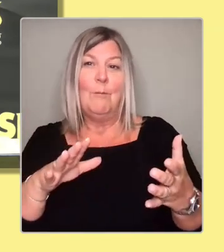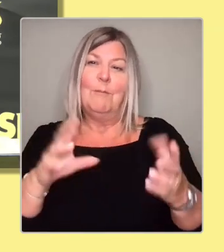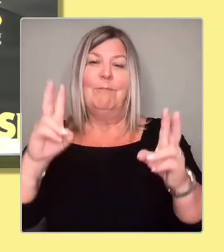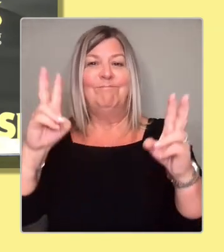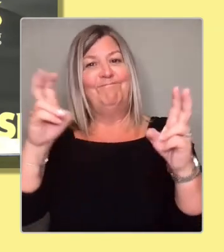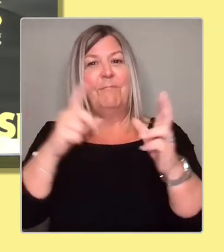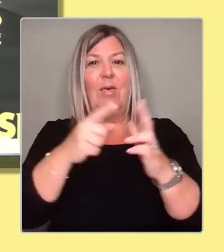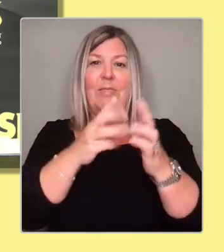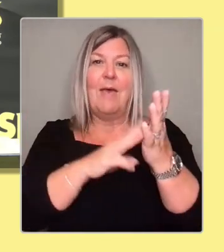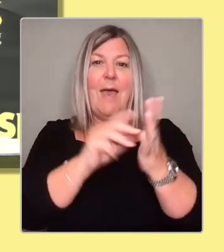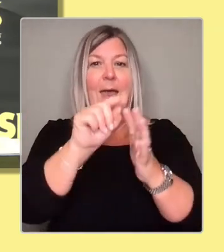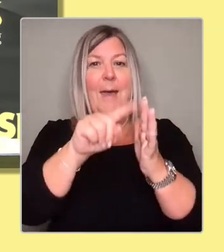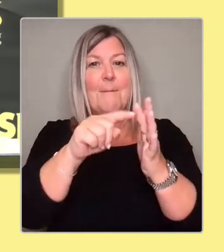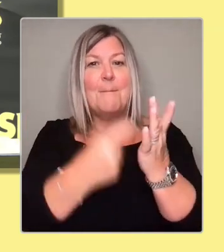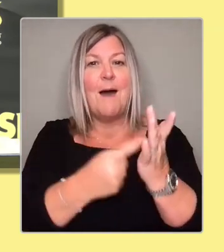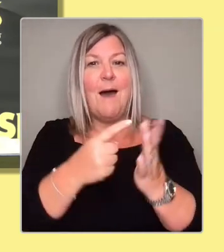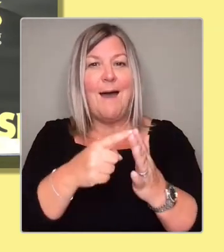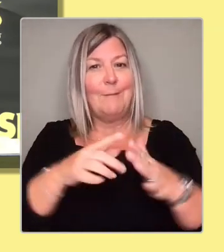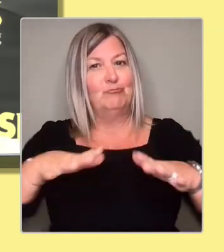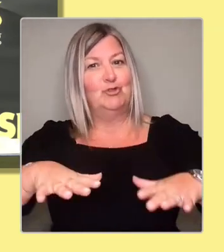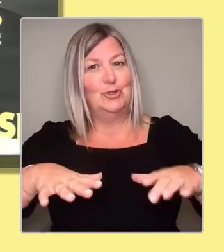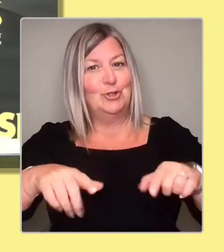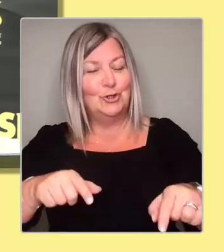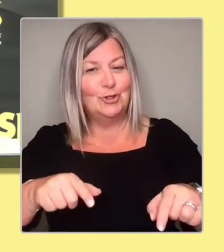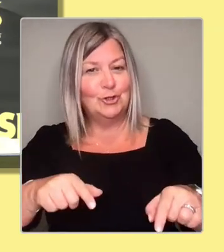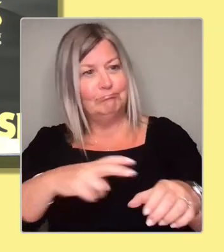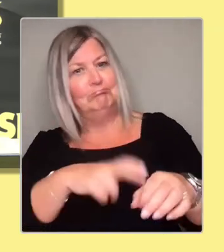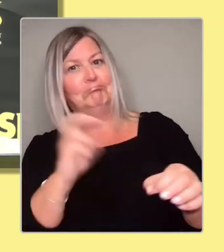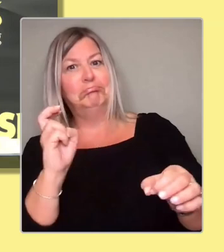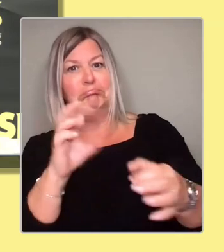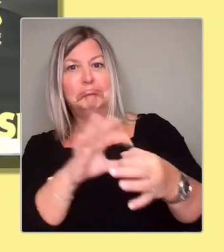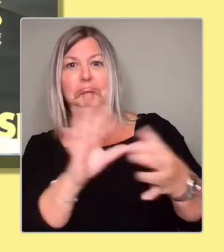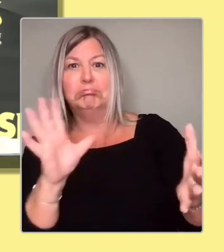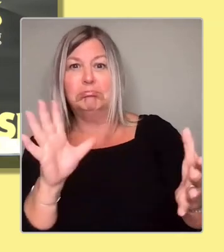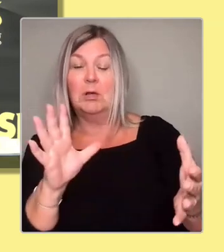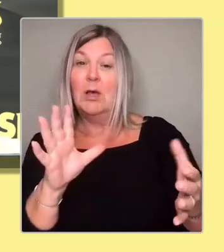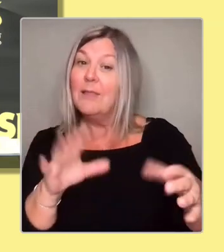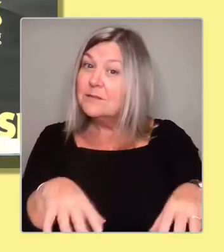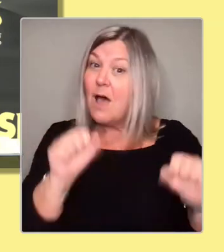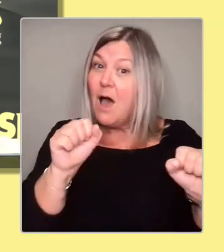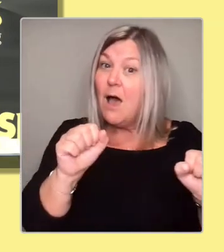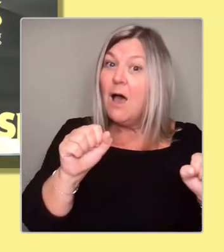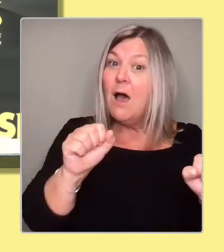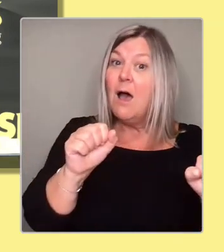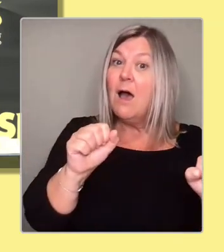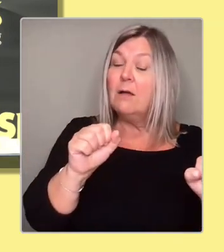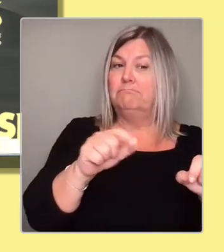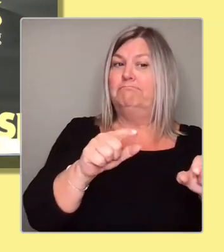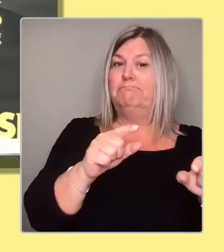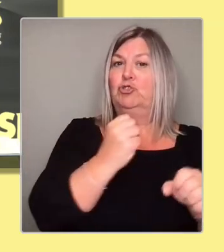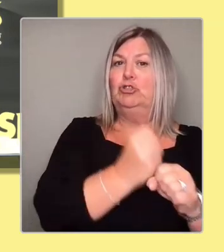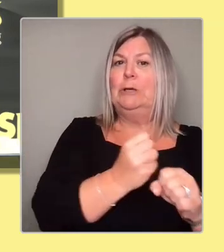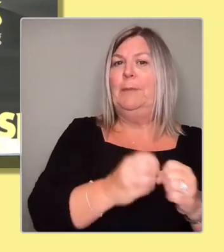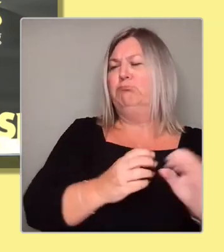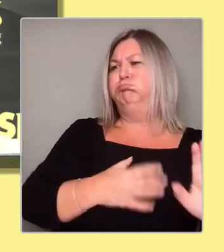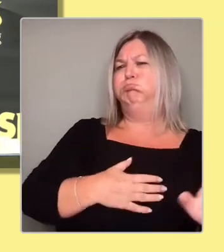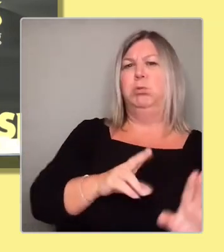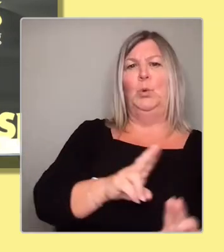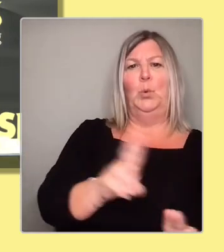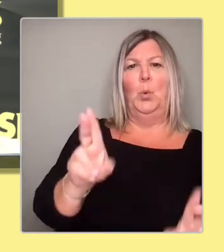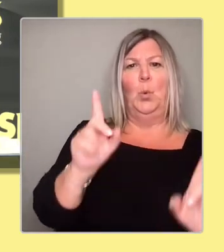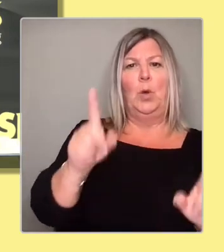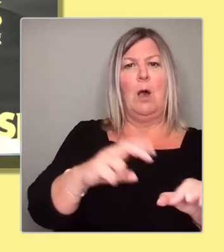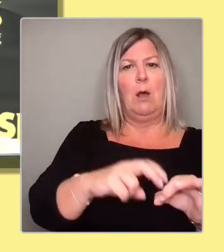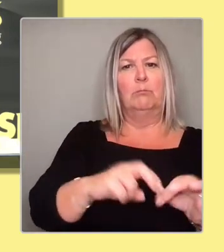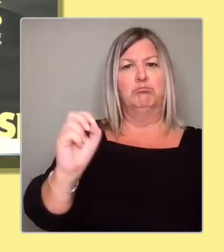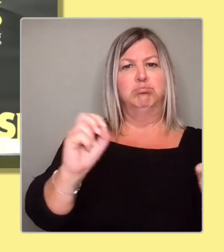single case at the beginning, the UK said no. And then eventually, due to pressure, they later said yes. So there is